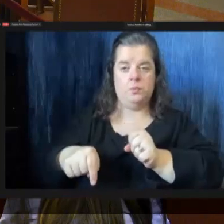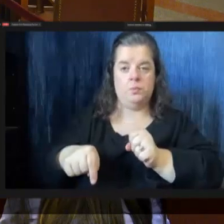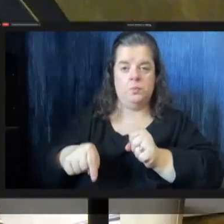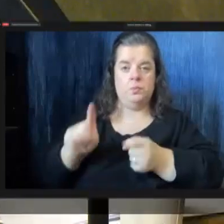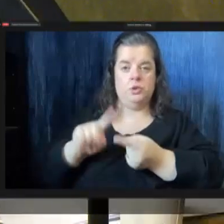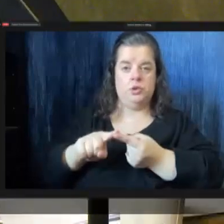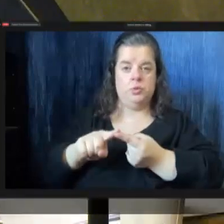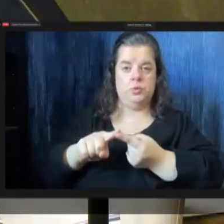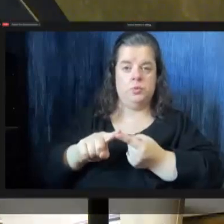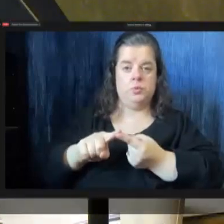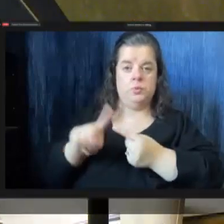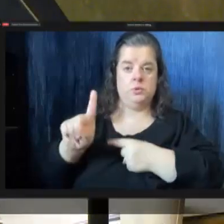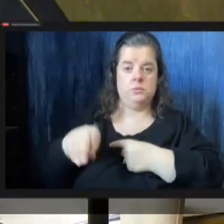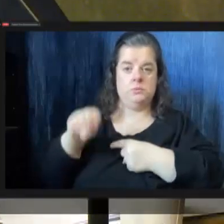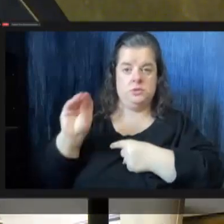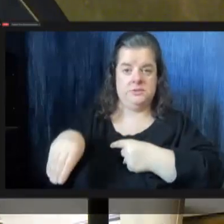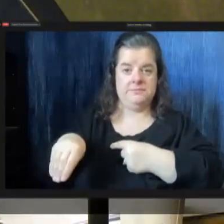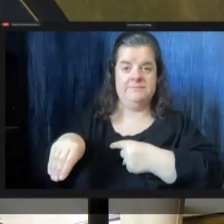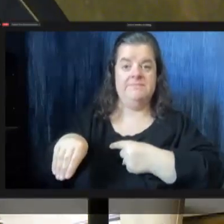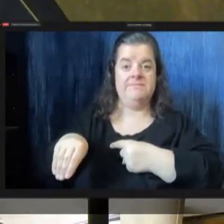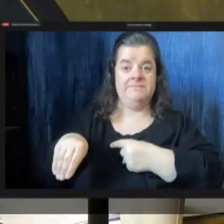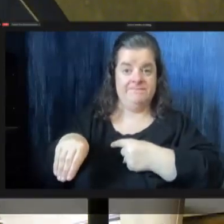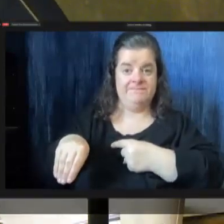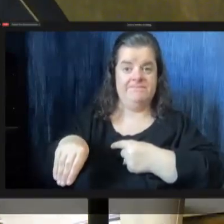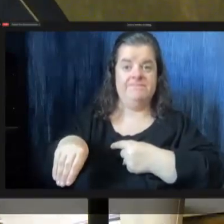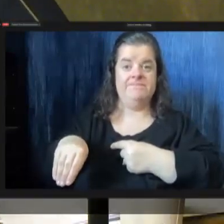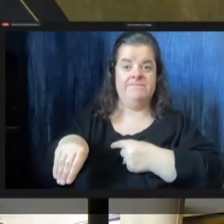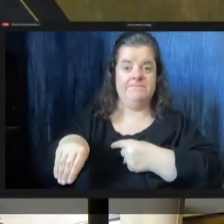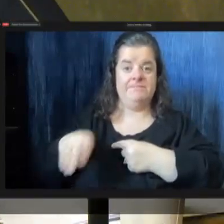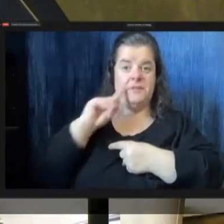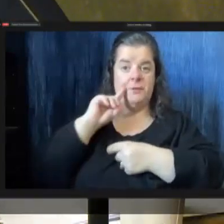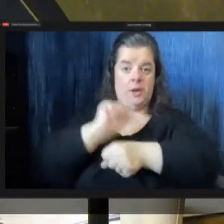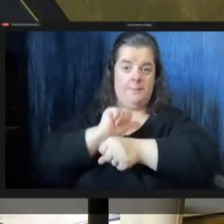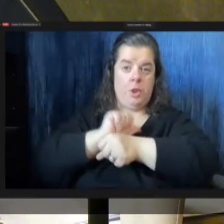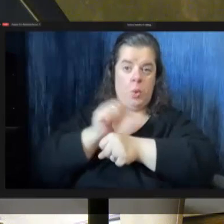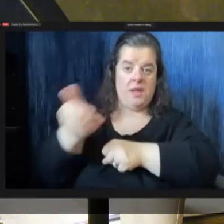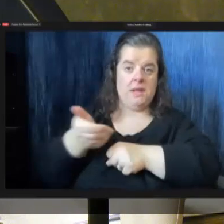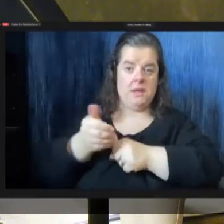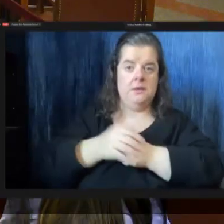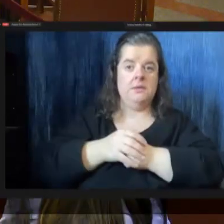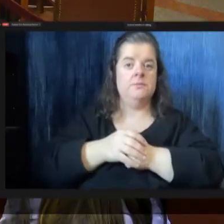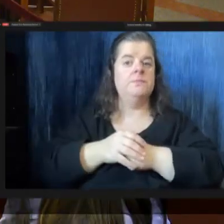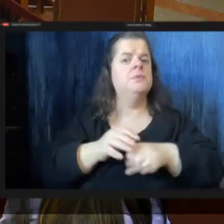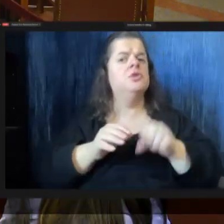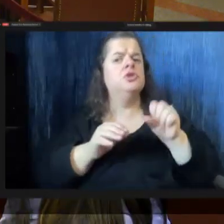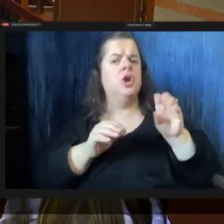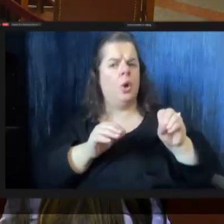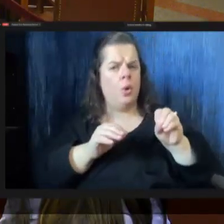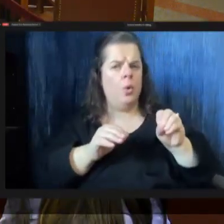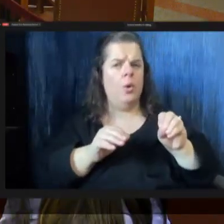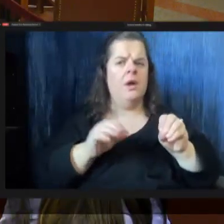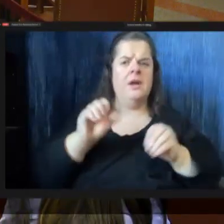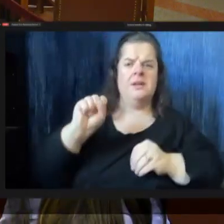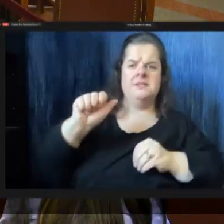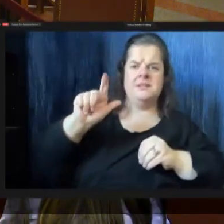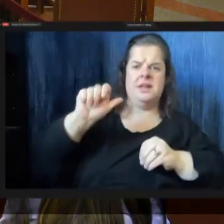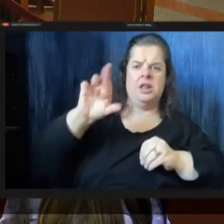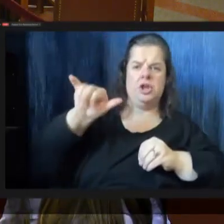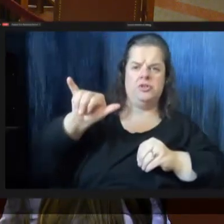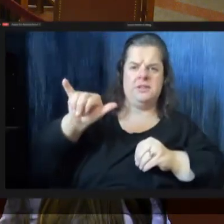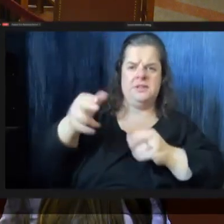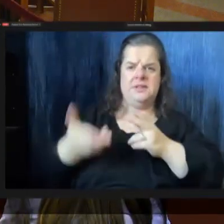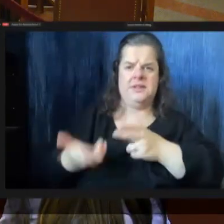one percent well it's for for employee um so the salary increase was that changed